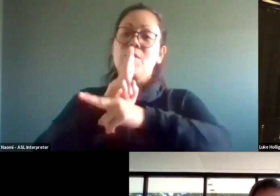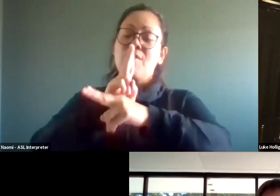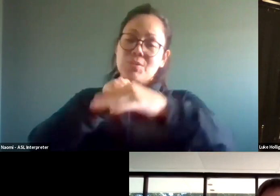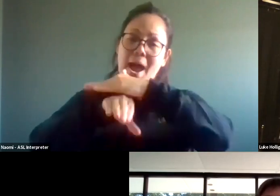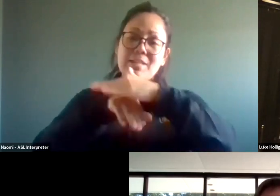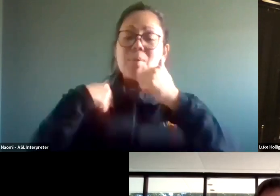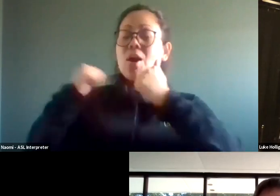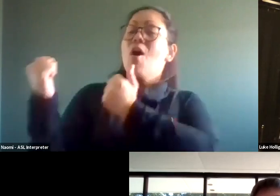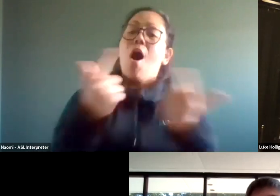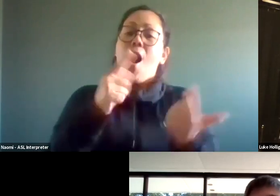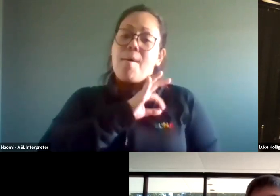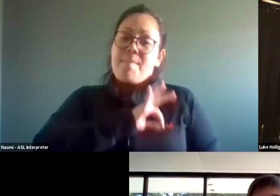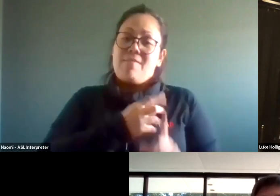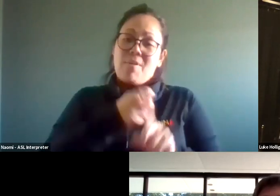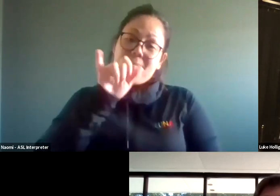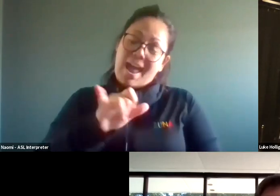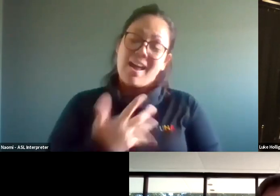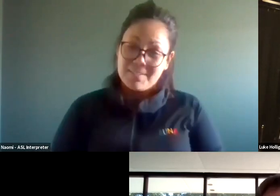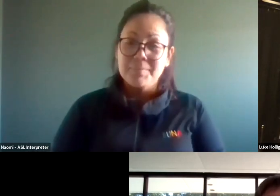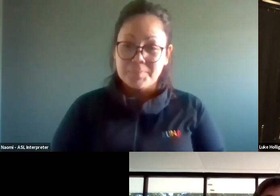those sorts of adaptations and modifications.